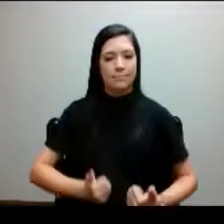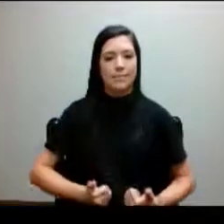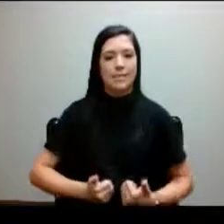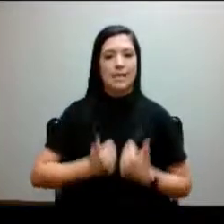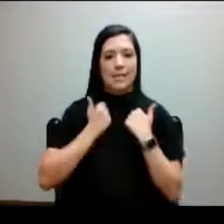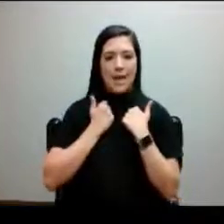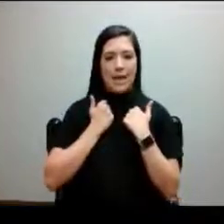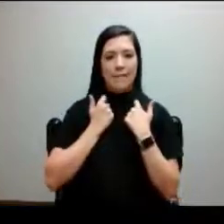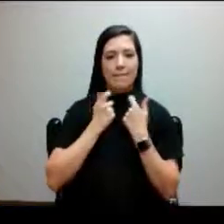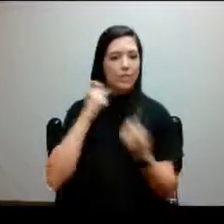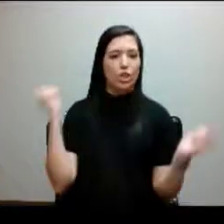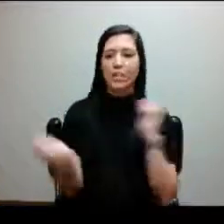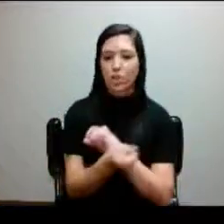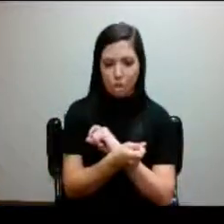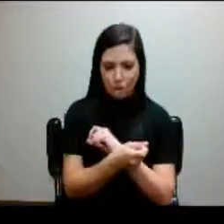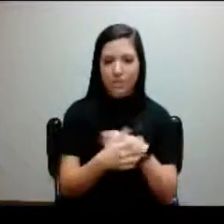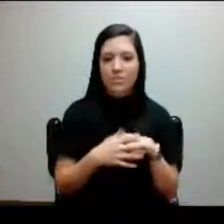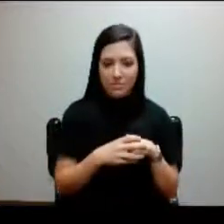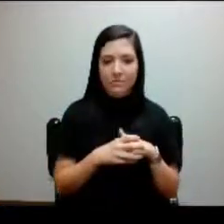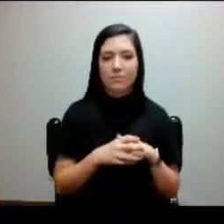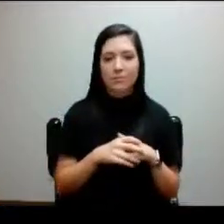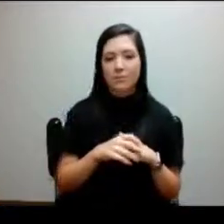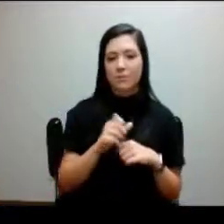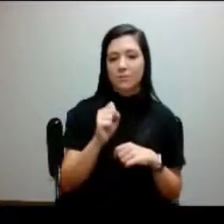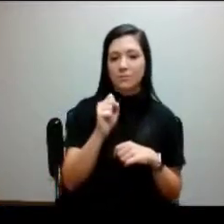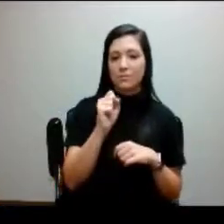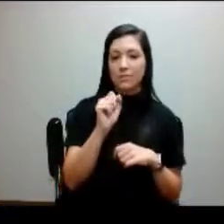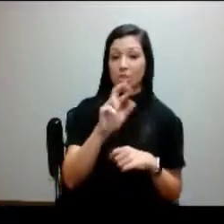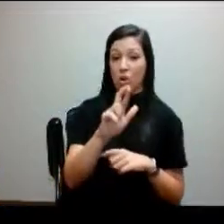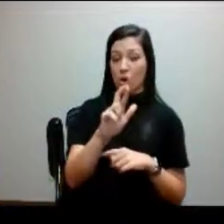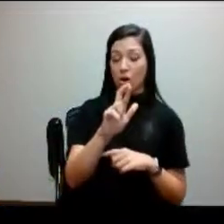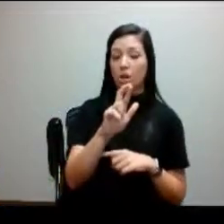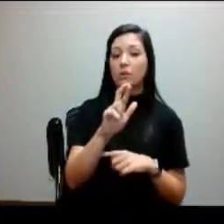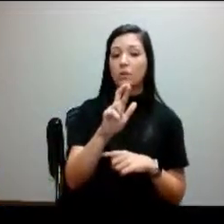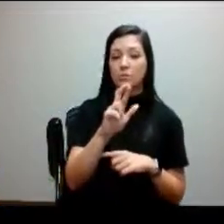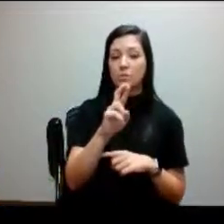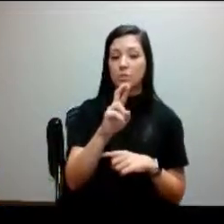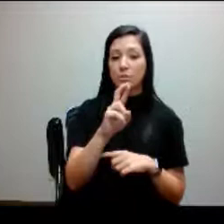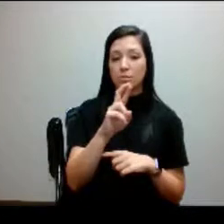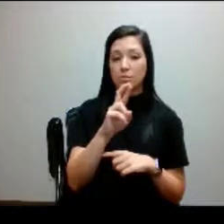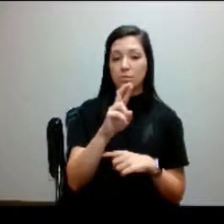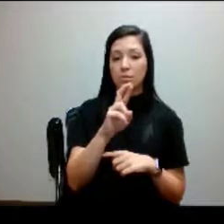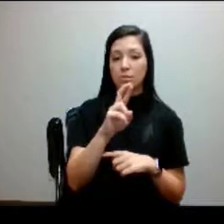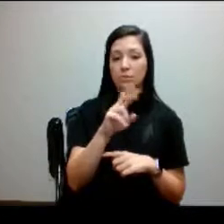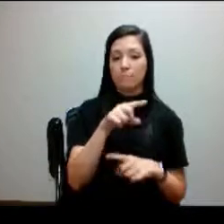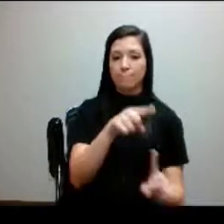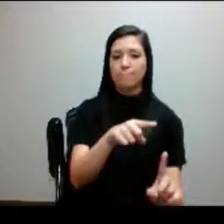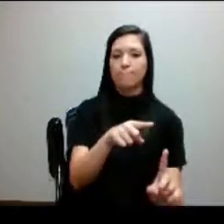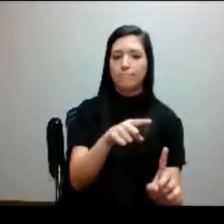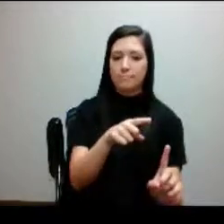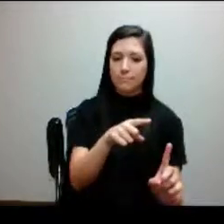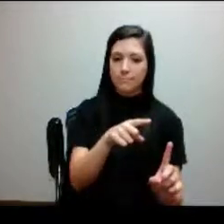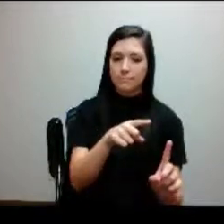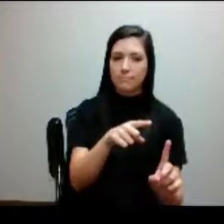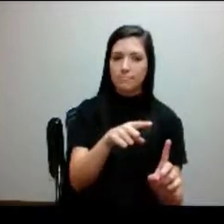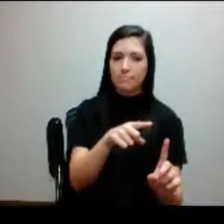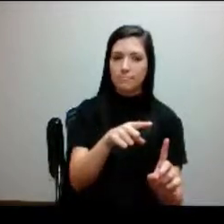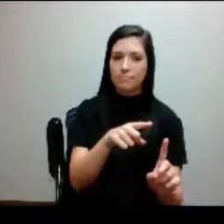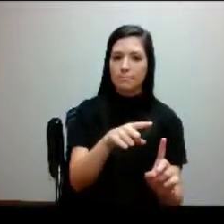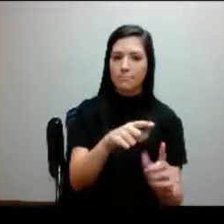life changer. SAR is what's making me